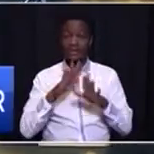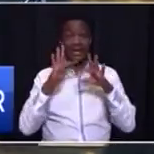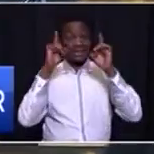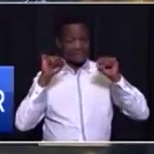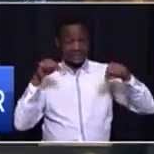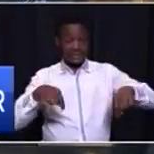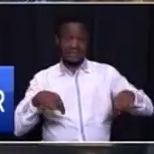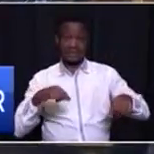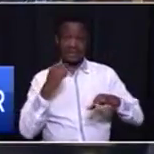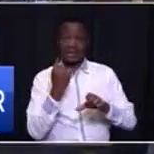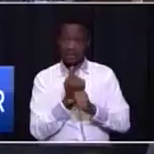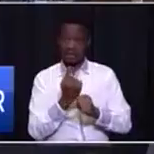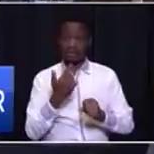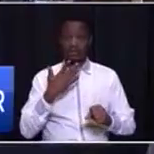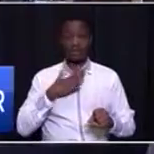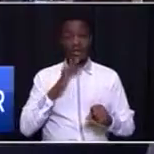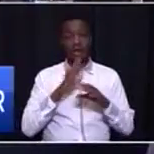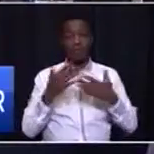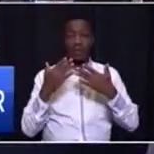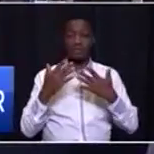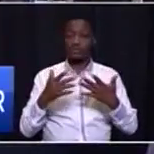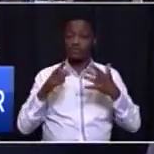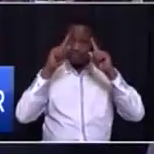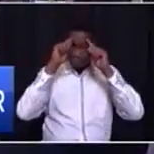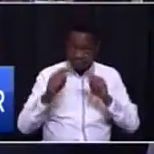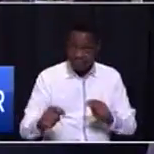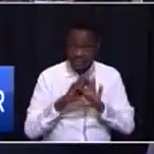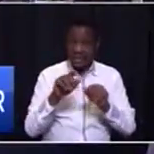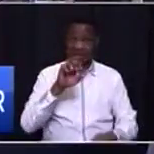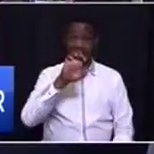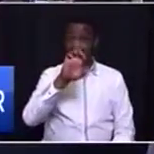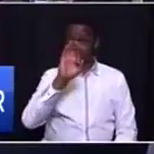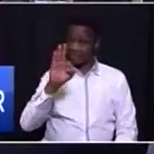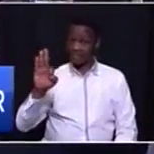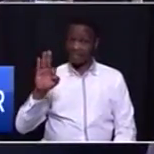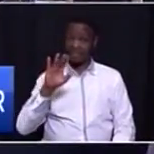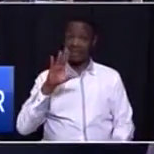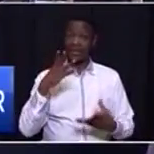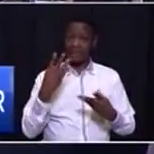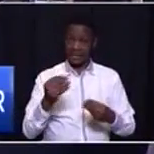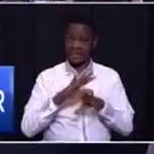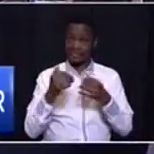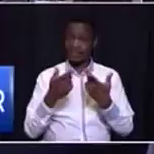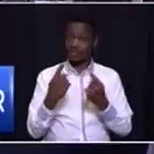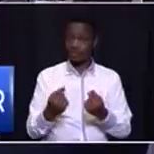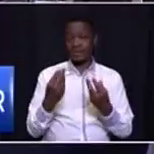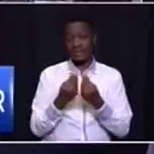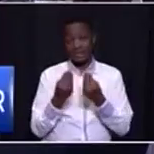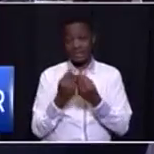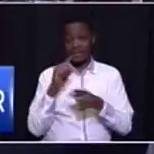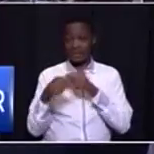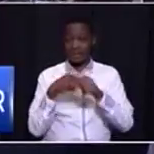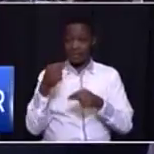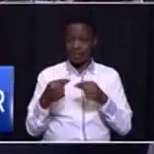Gauteng. I want to acknowledge that the EFF has been championing the issue of doing something